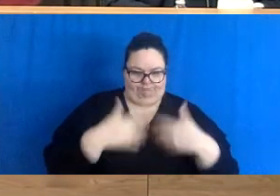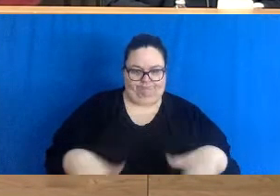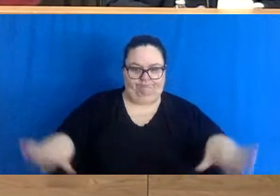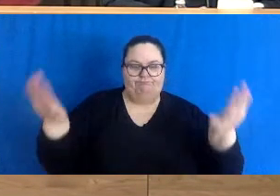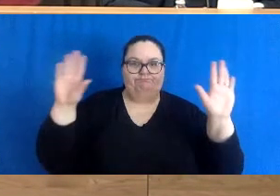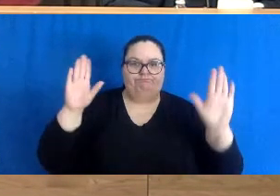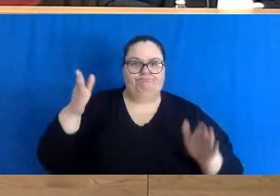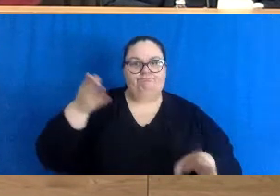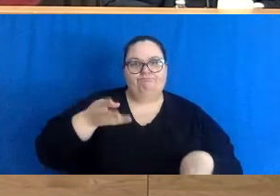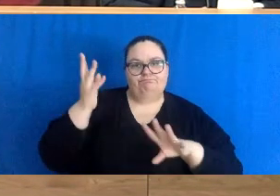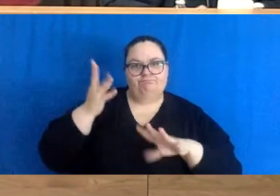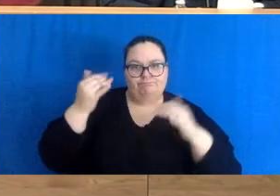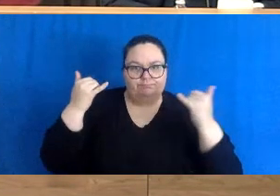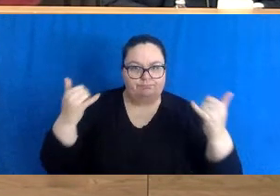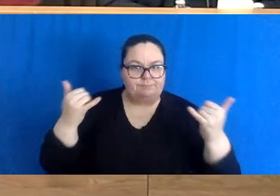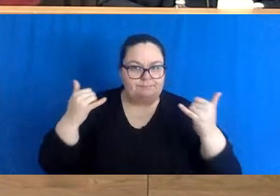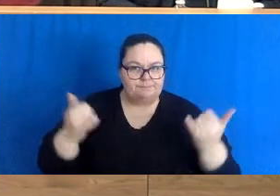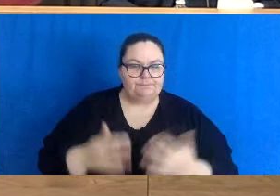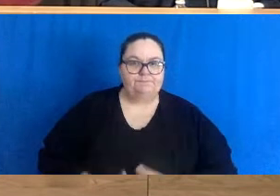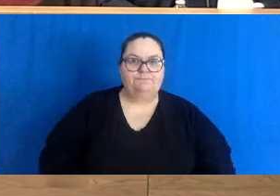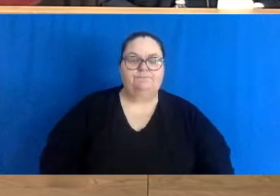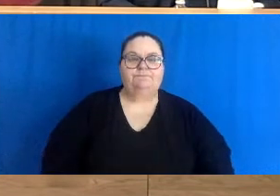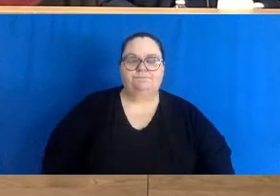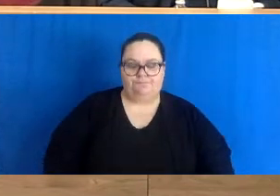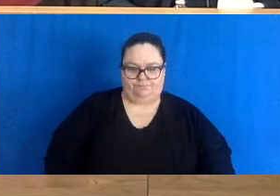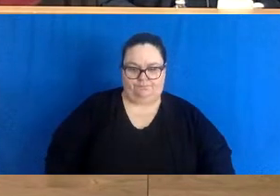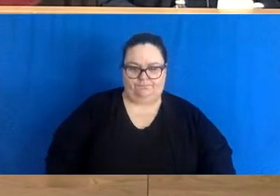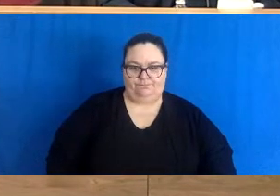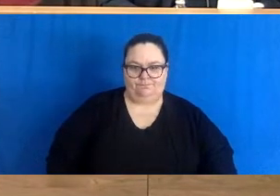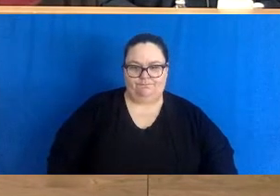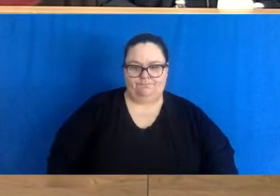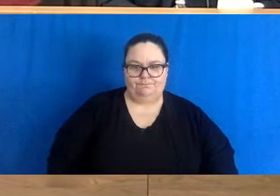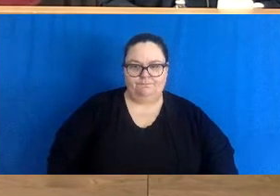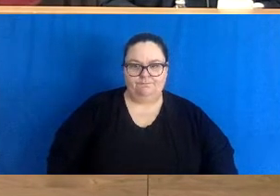notre mise à jour merci beaucoup that concludes today's update